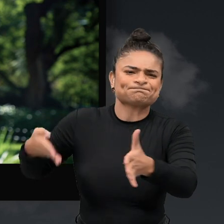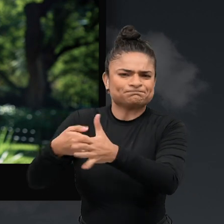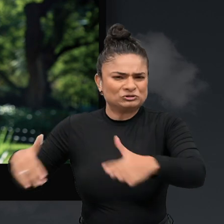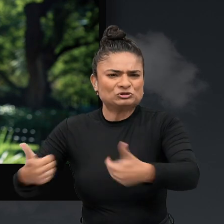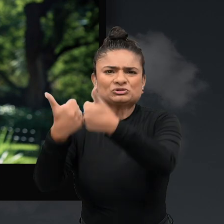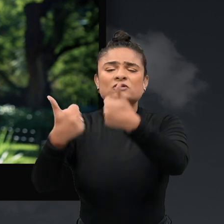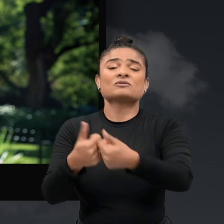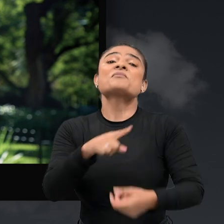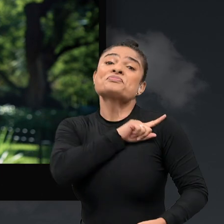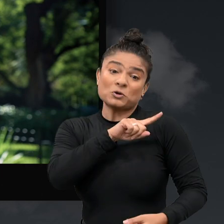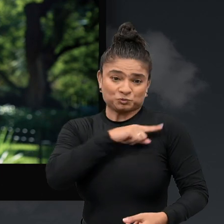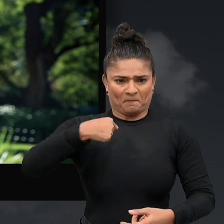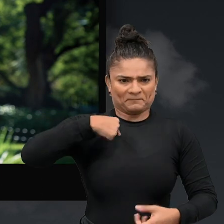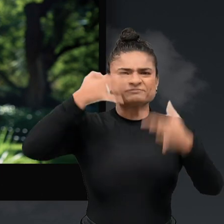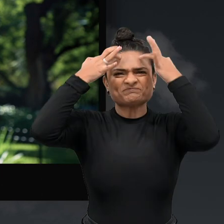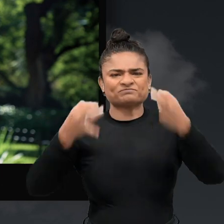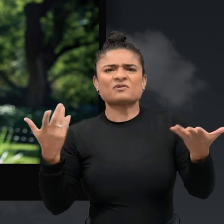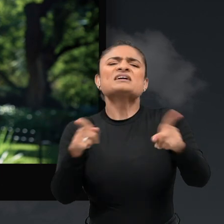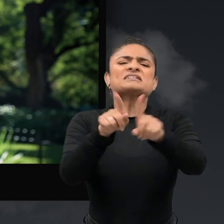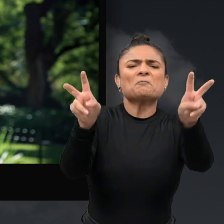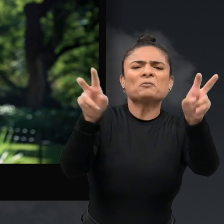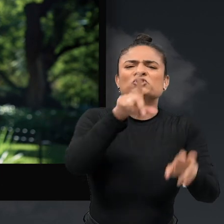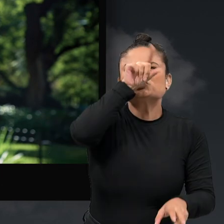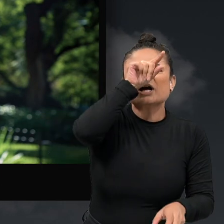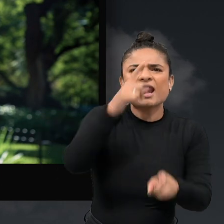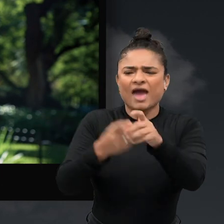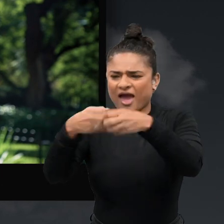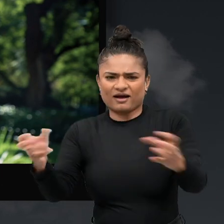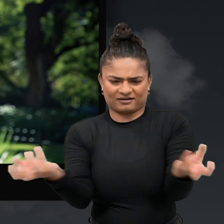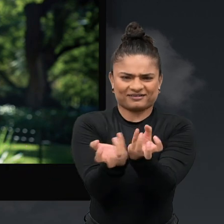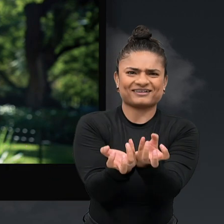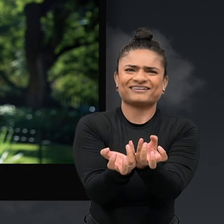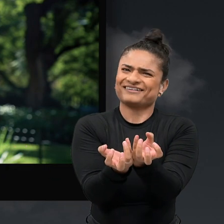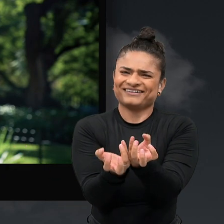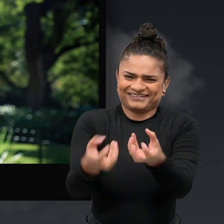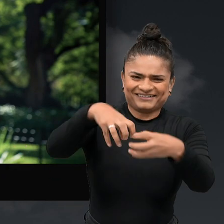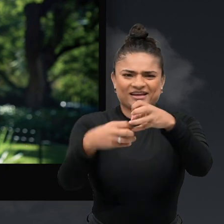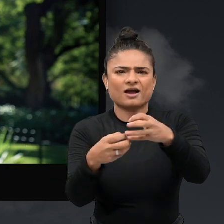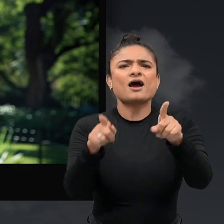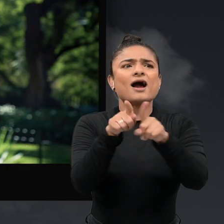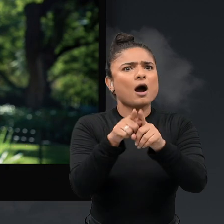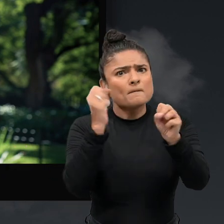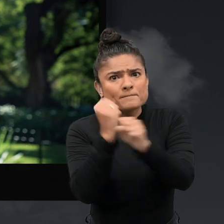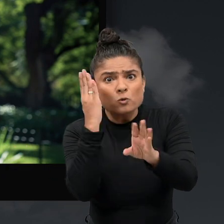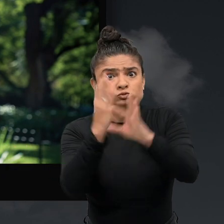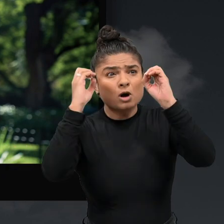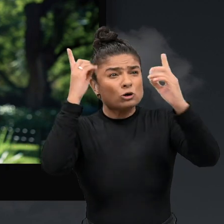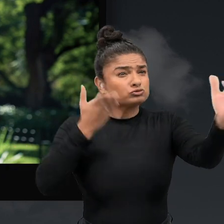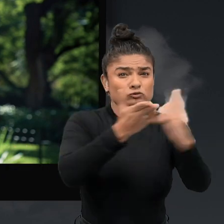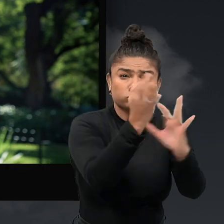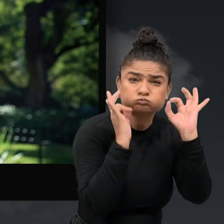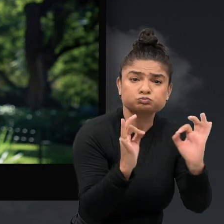because the schools aren't accessible. So that's why it's a sort of chicken and egg situation. We're trying to create accessible schooling and